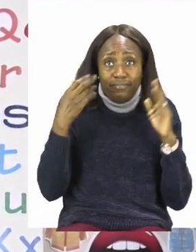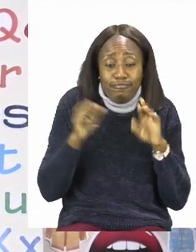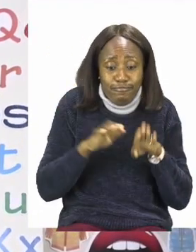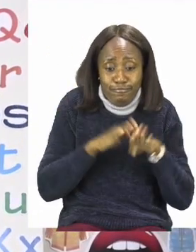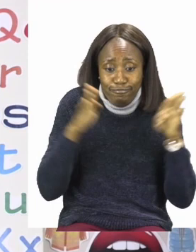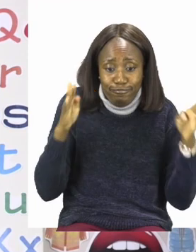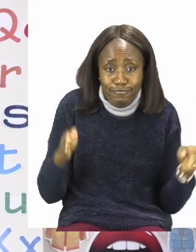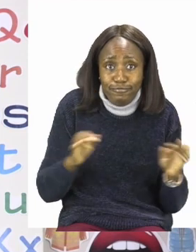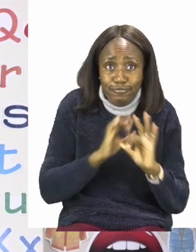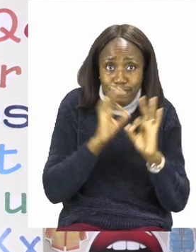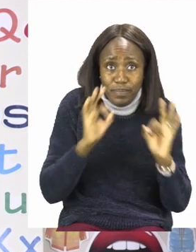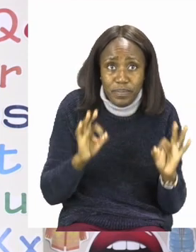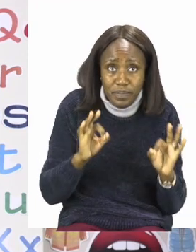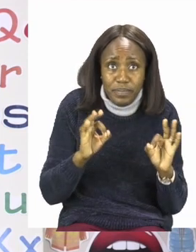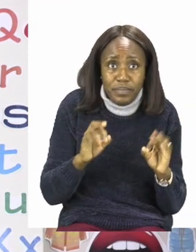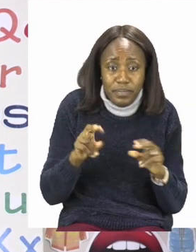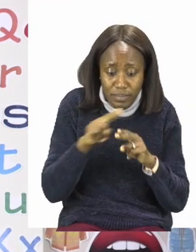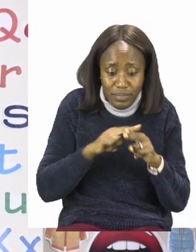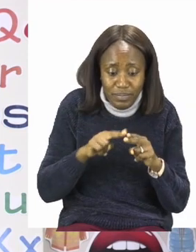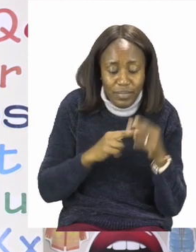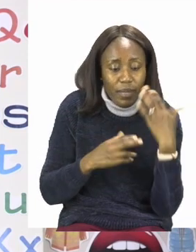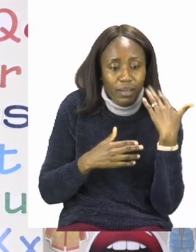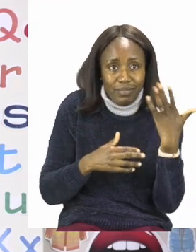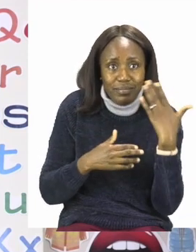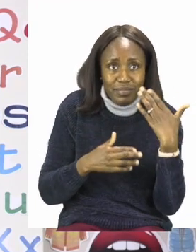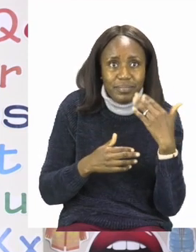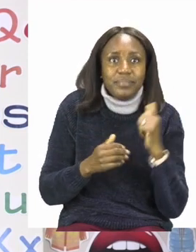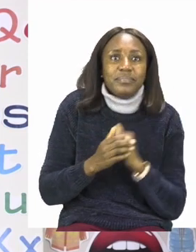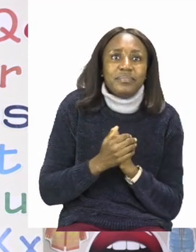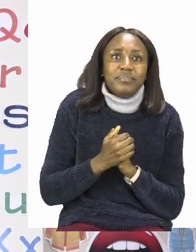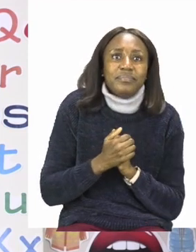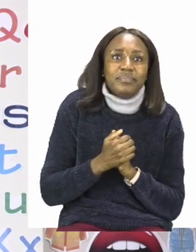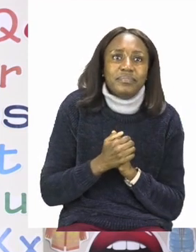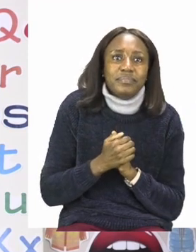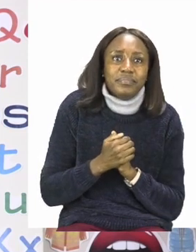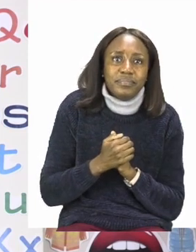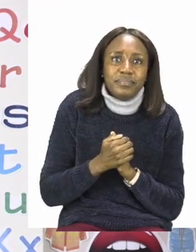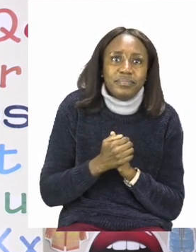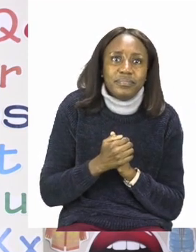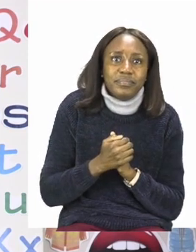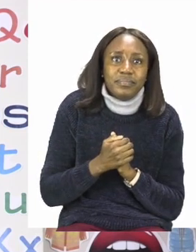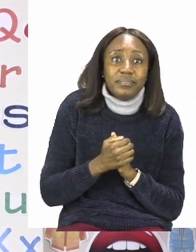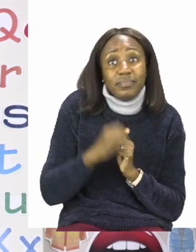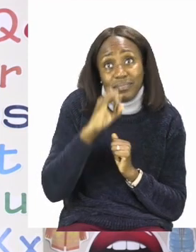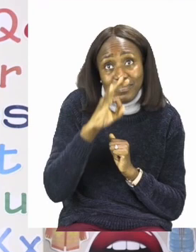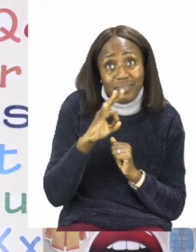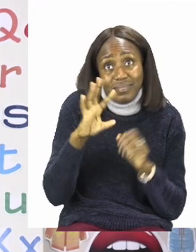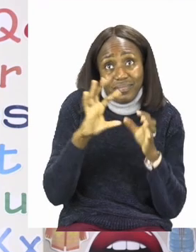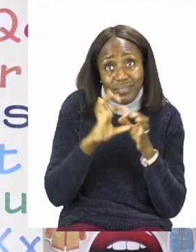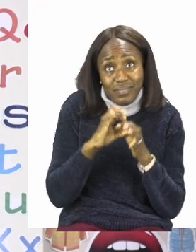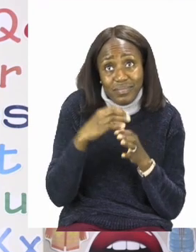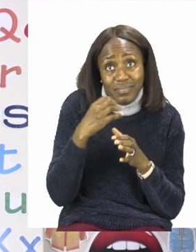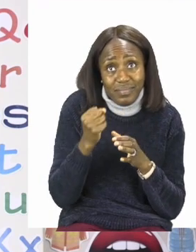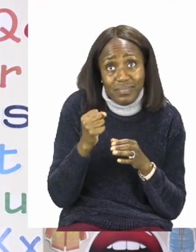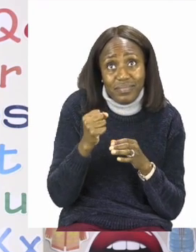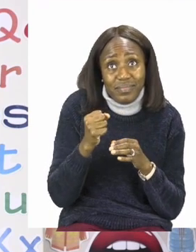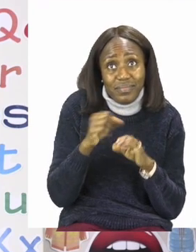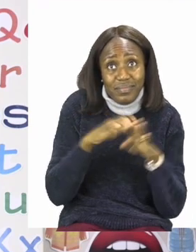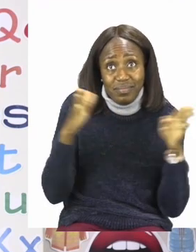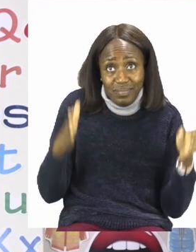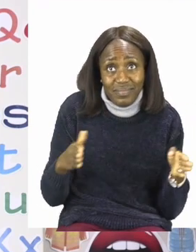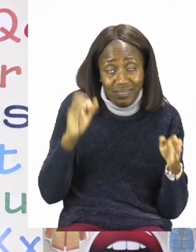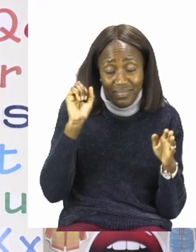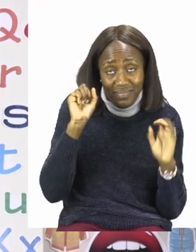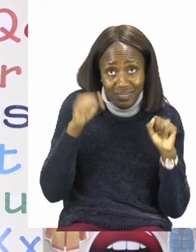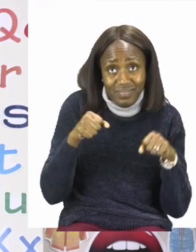and we're going to use this table to measure our hand span. If you have a table at home, it's okay. You can use your